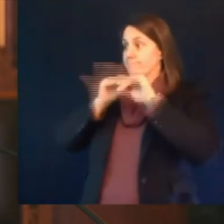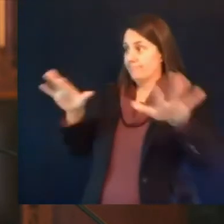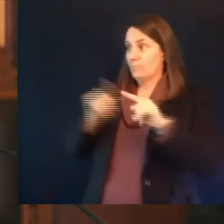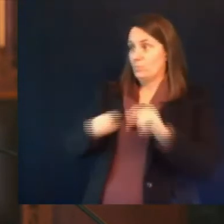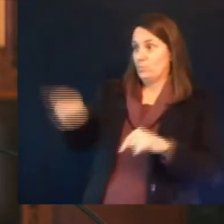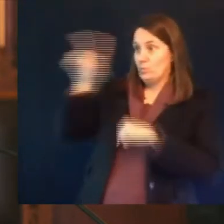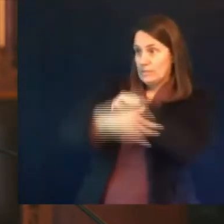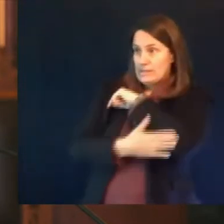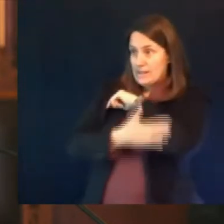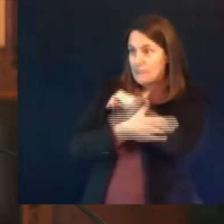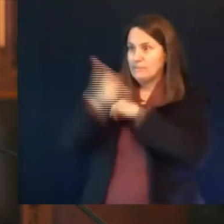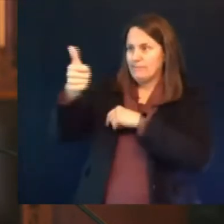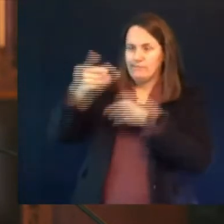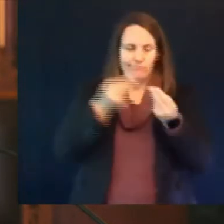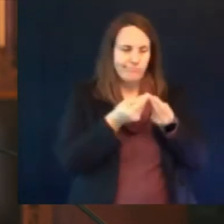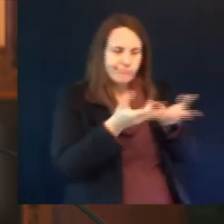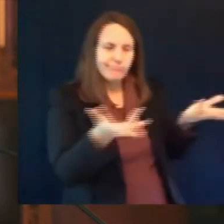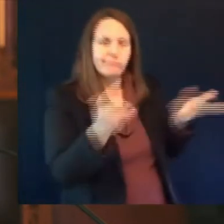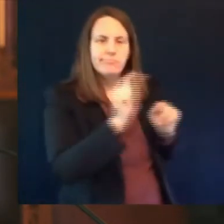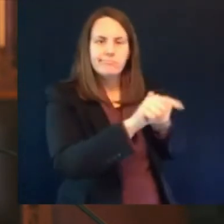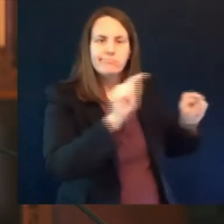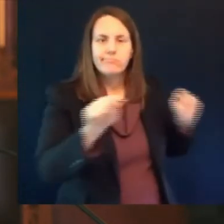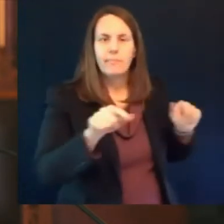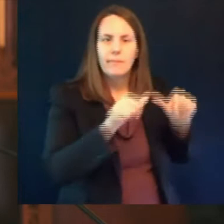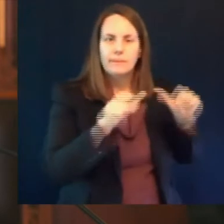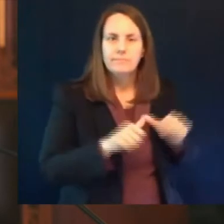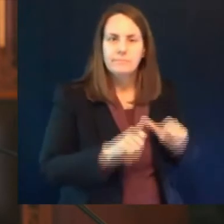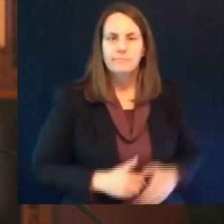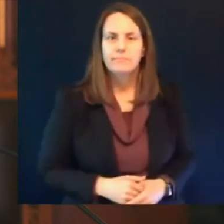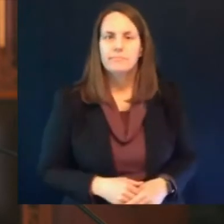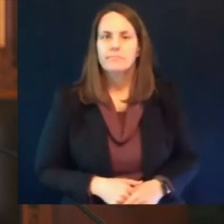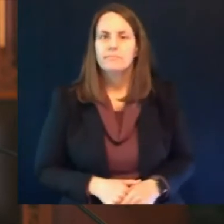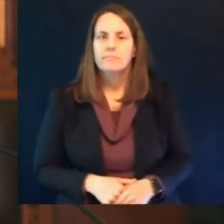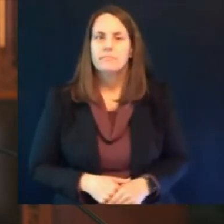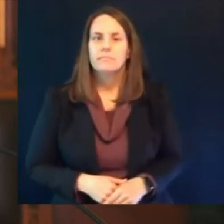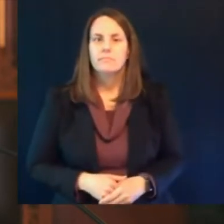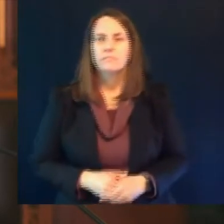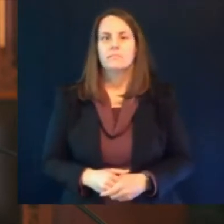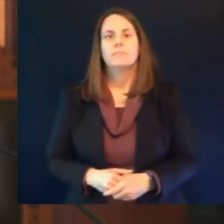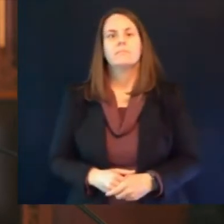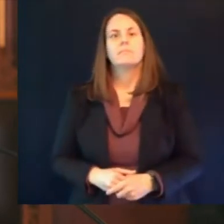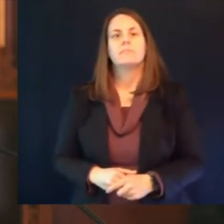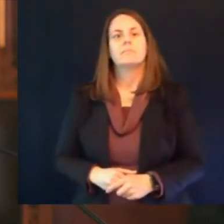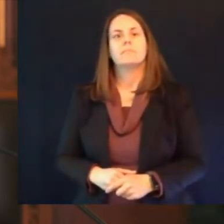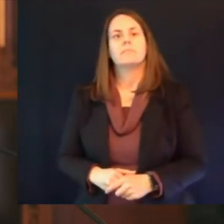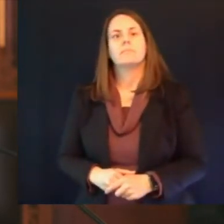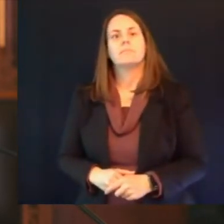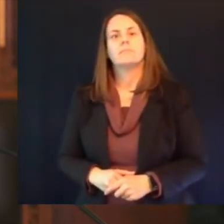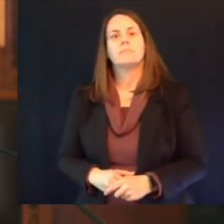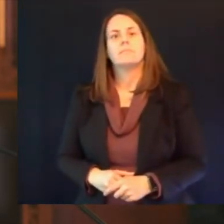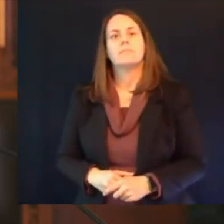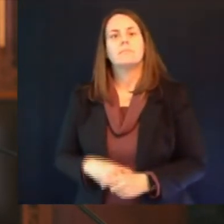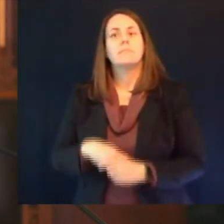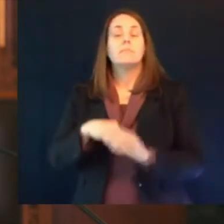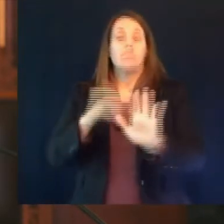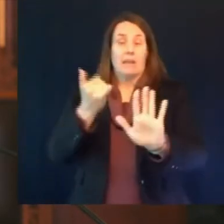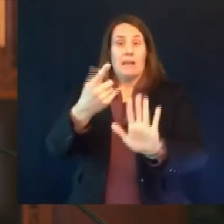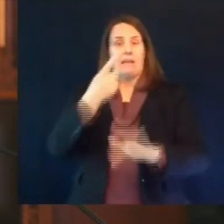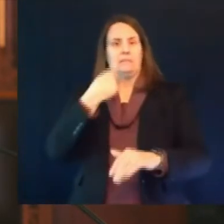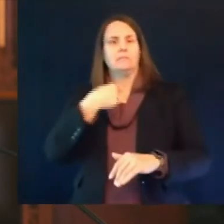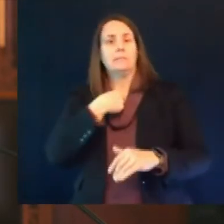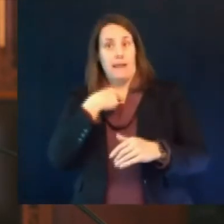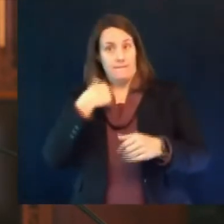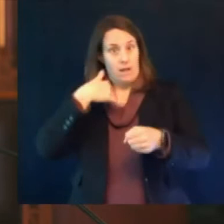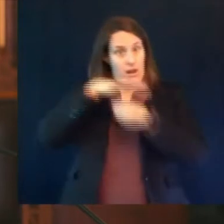in terms of supply you may recall that we also learned last week that we